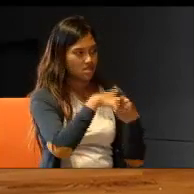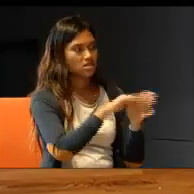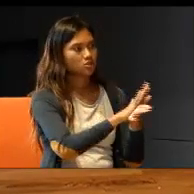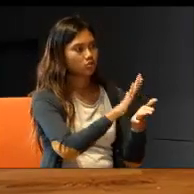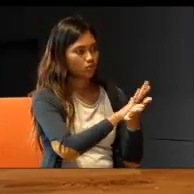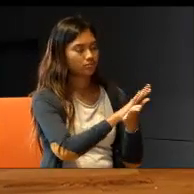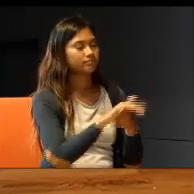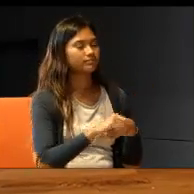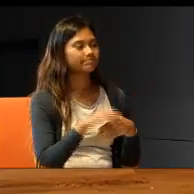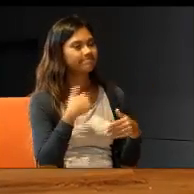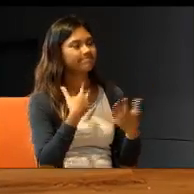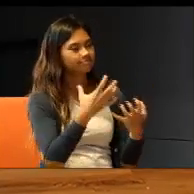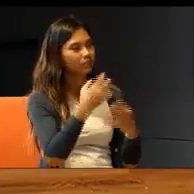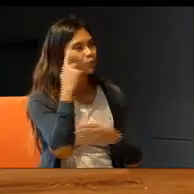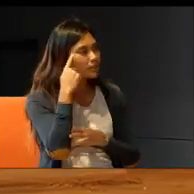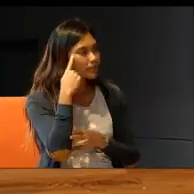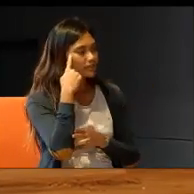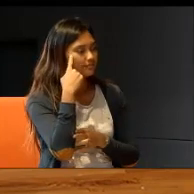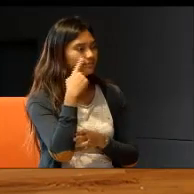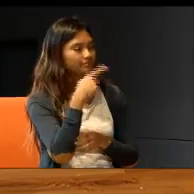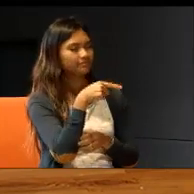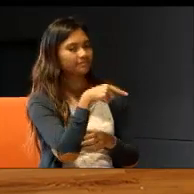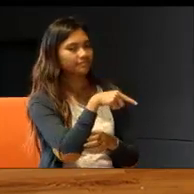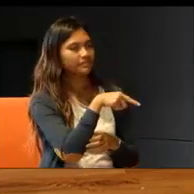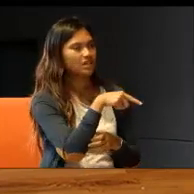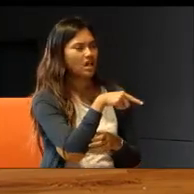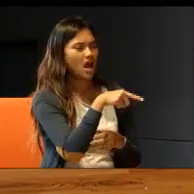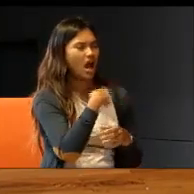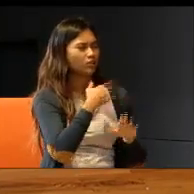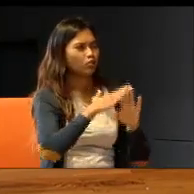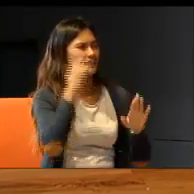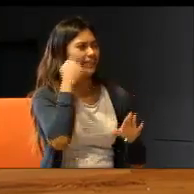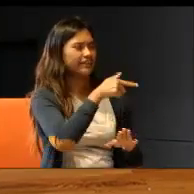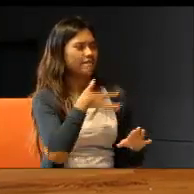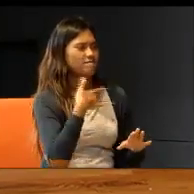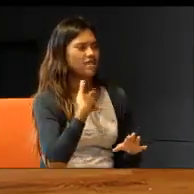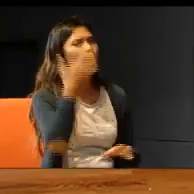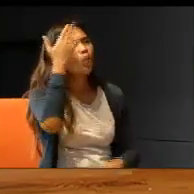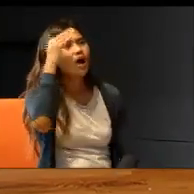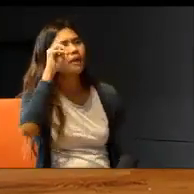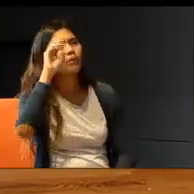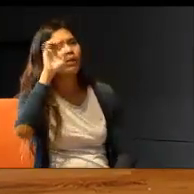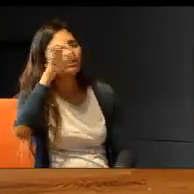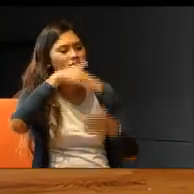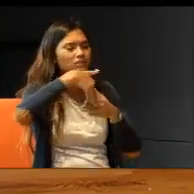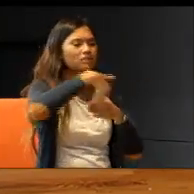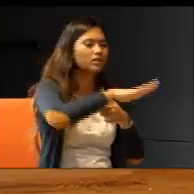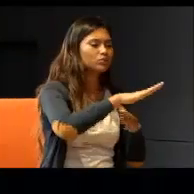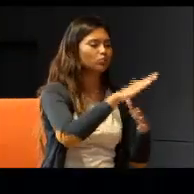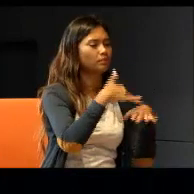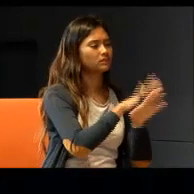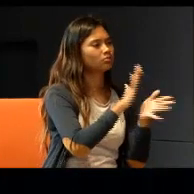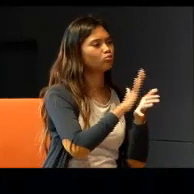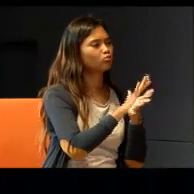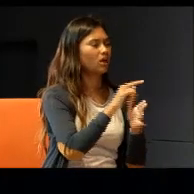point, did they feel, why did MOE, send them to that school? Why can't they have, special school?